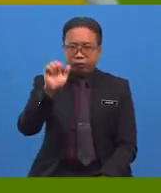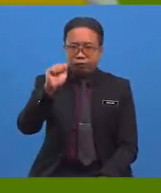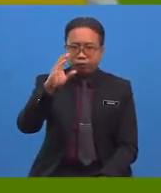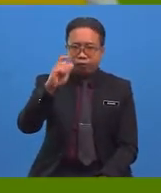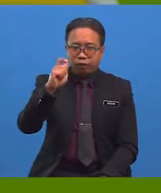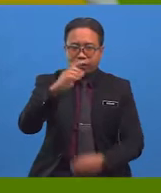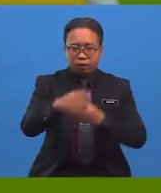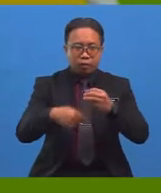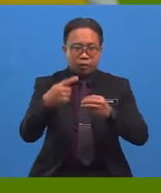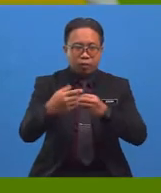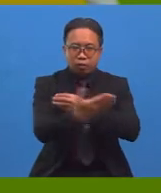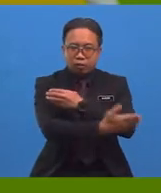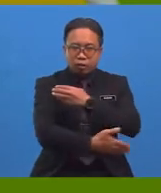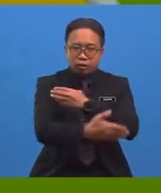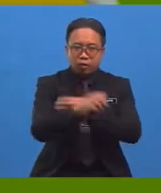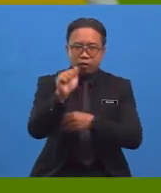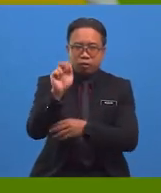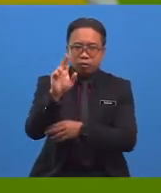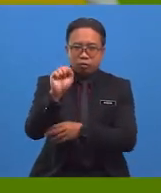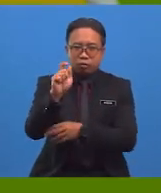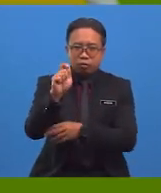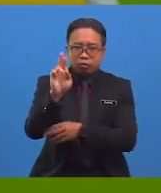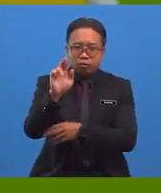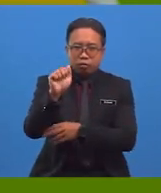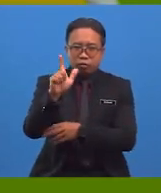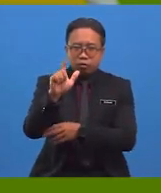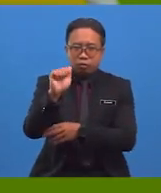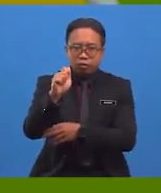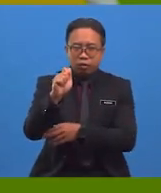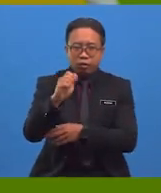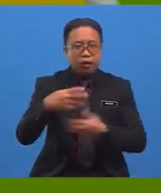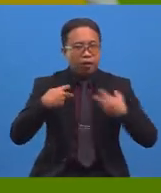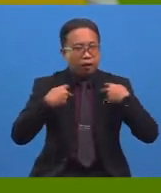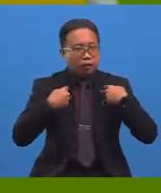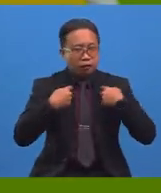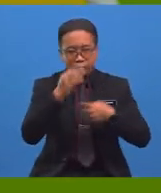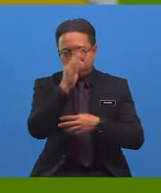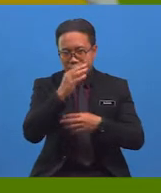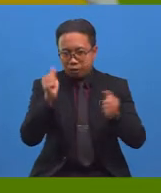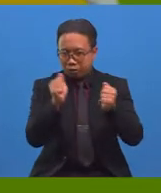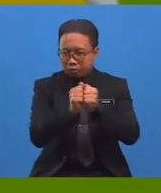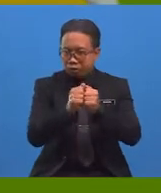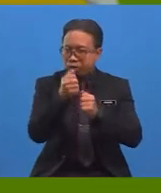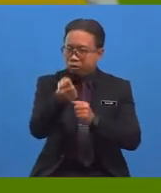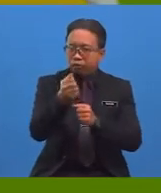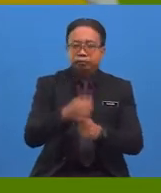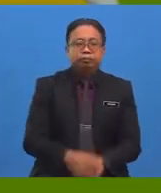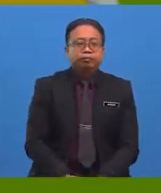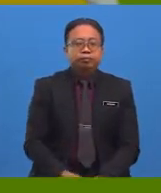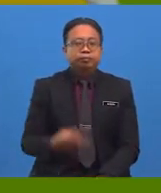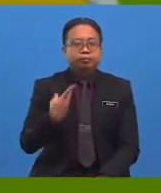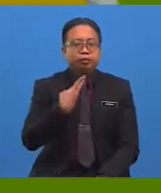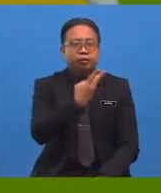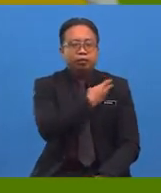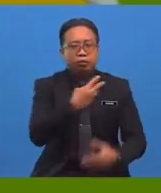Australia. I had a wonderful time exploring Australia with all of you. At the same time,